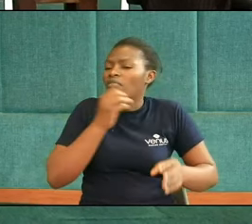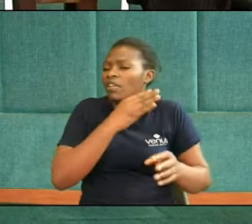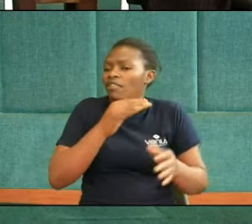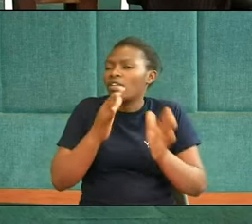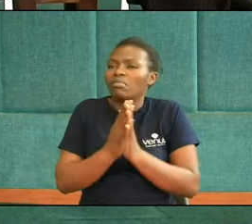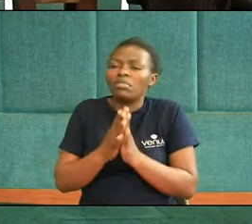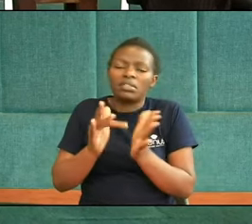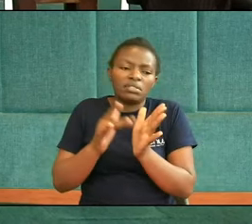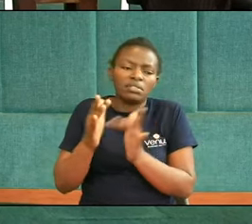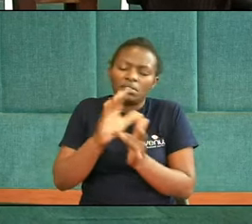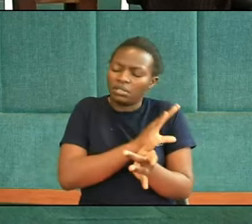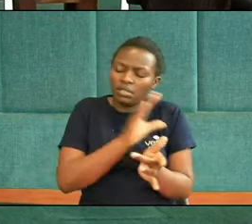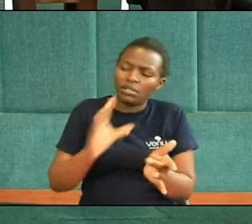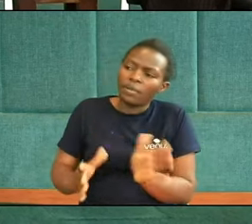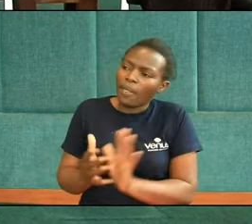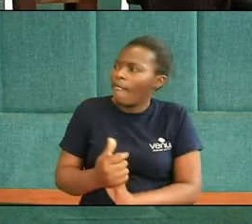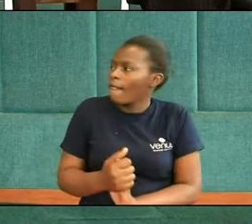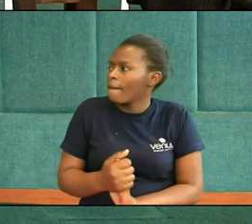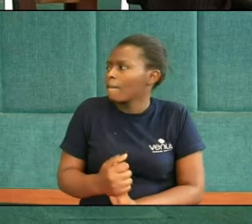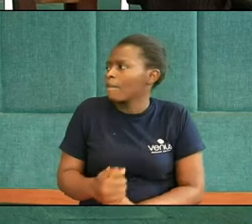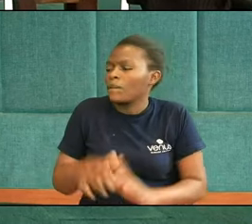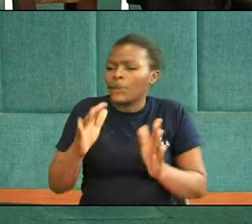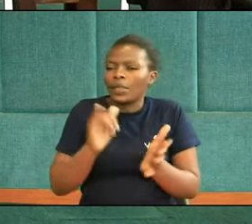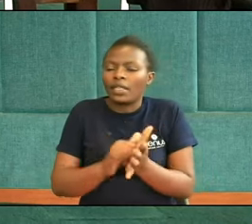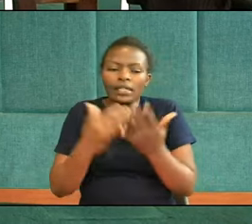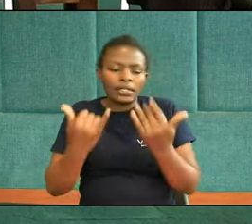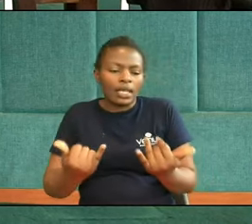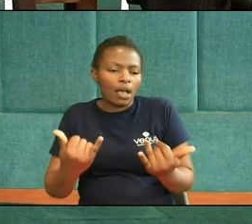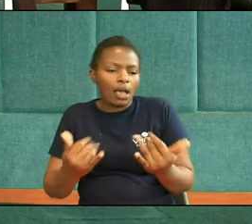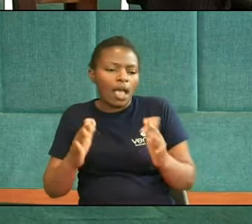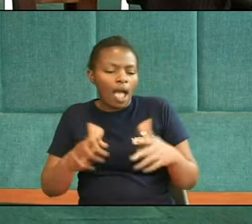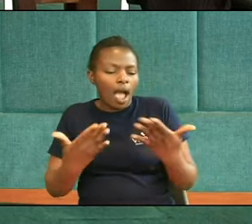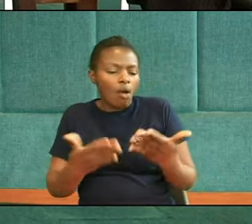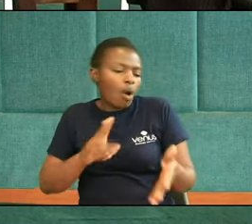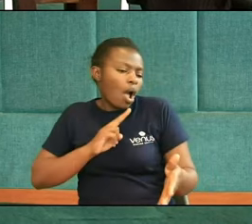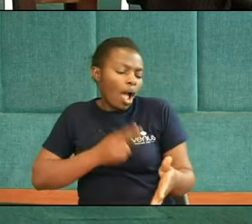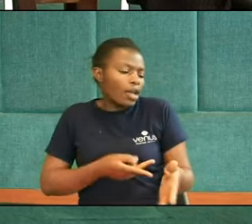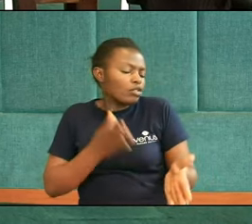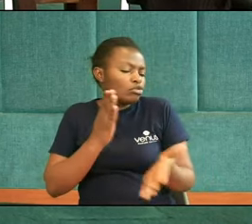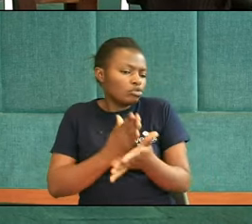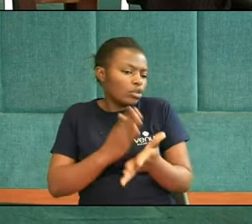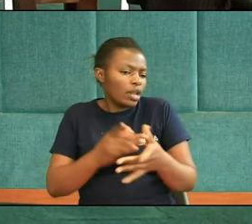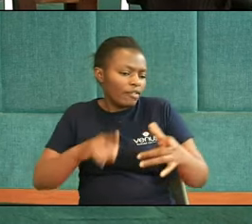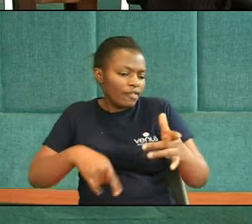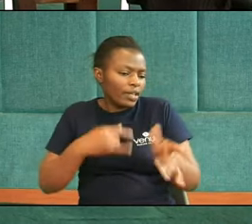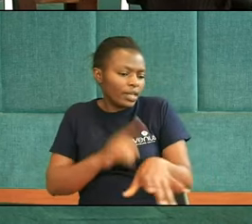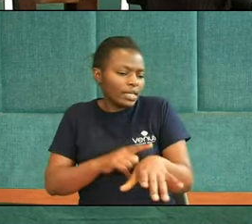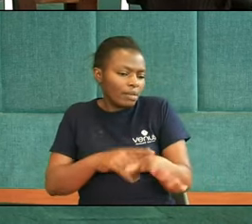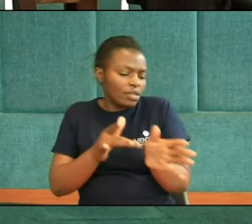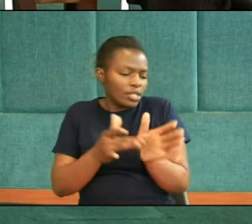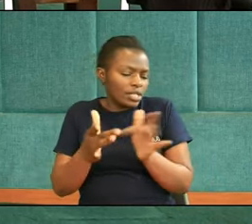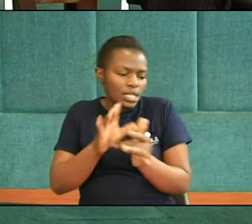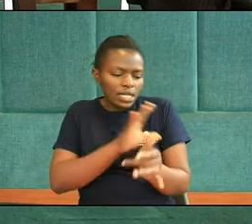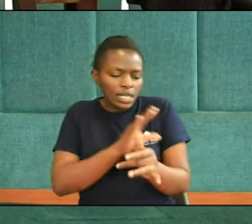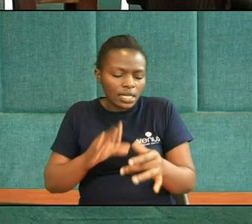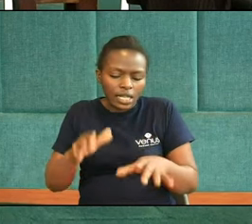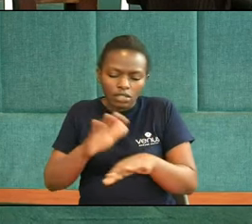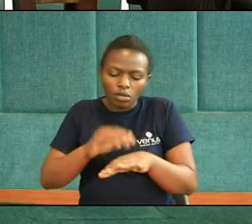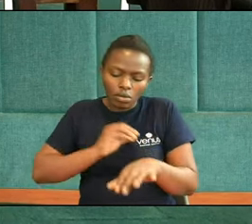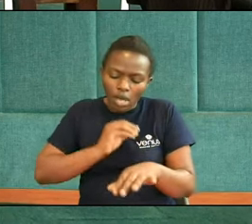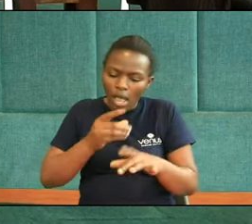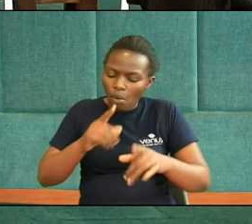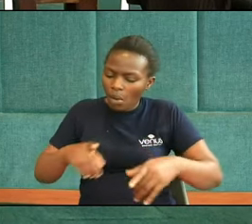Yeah No very true Very true And that's how we Generally feel When Jesus is on our side Right And even when